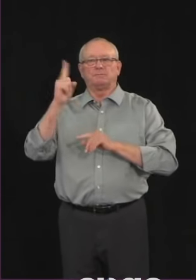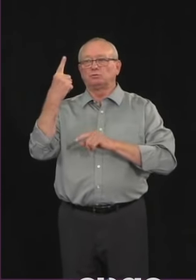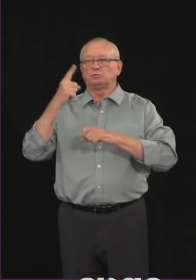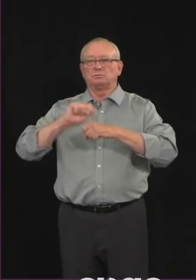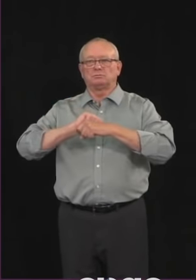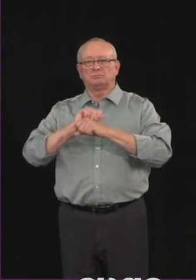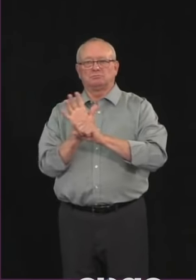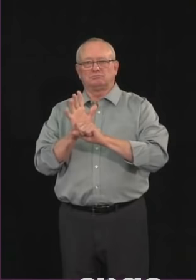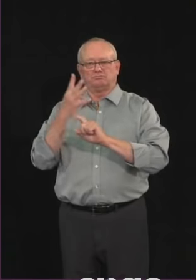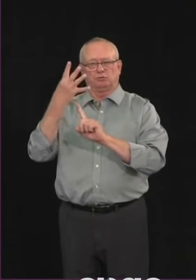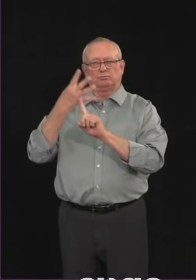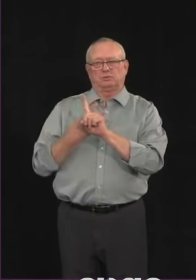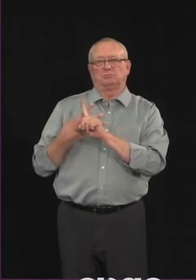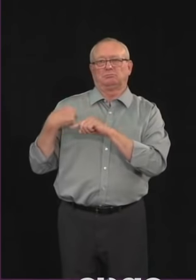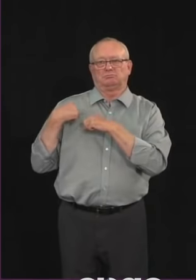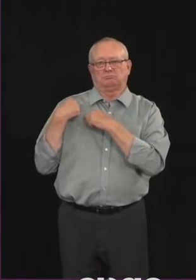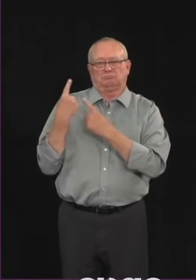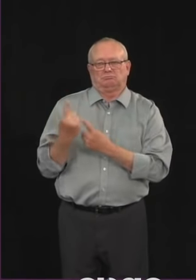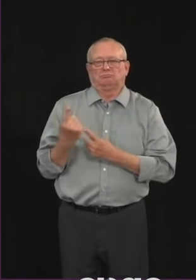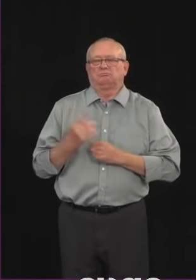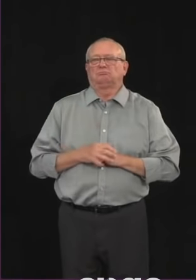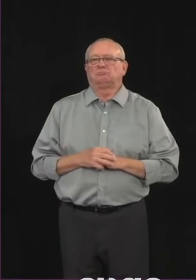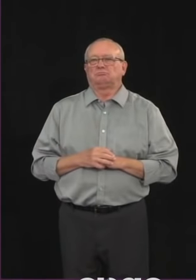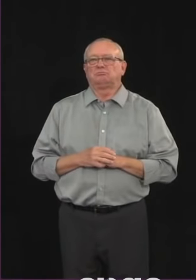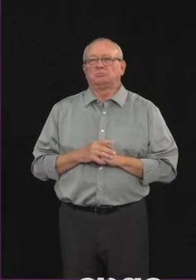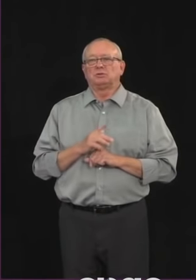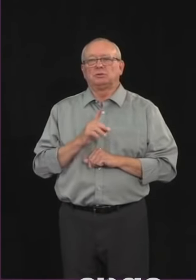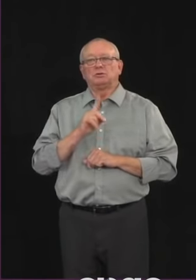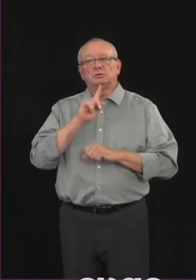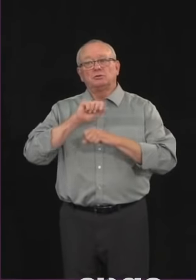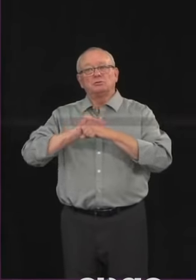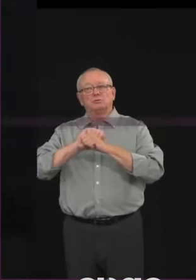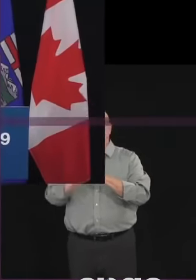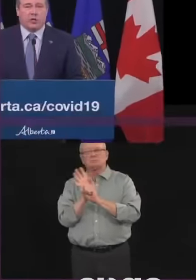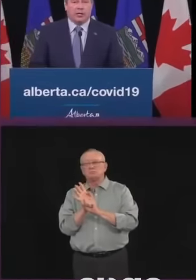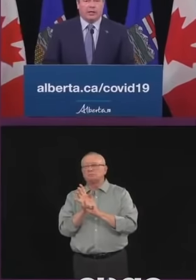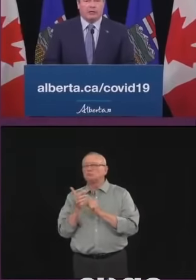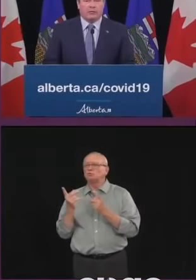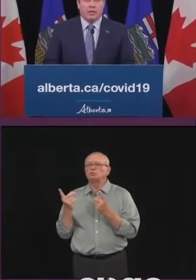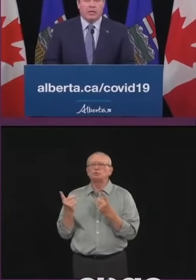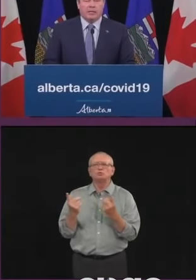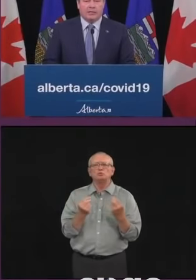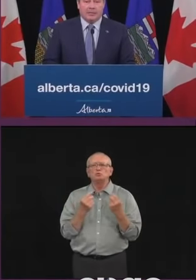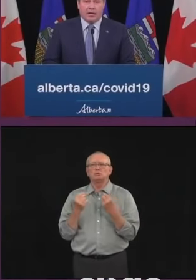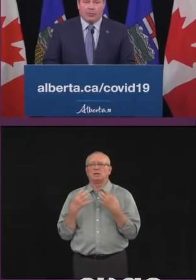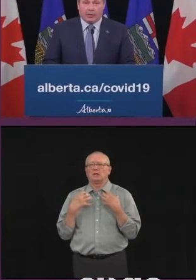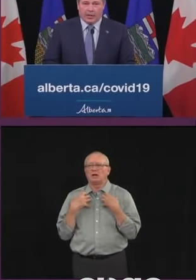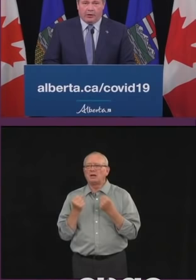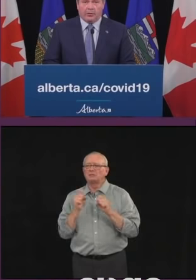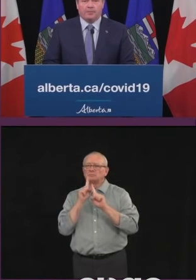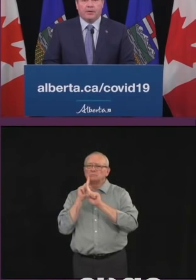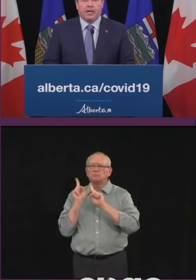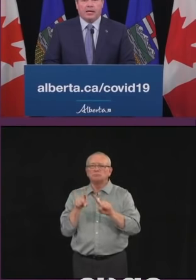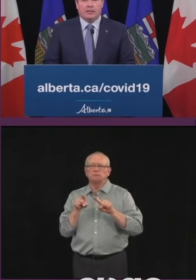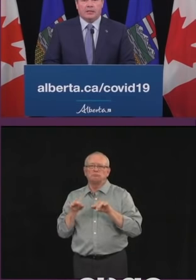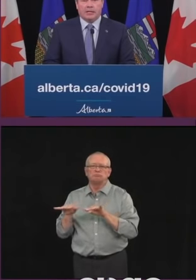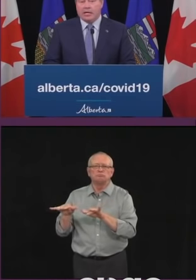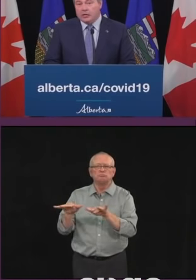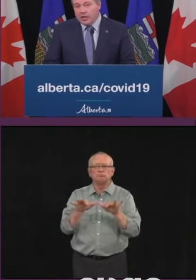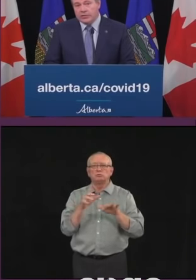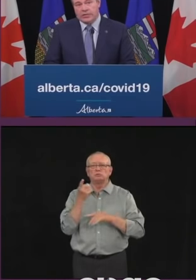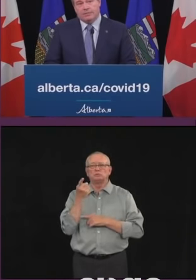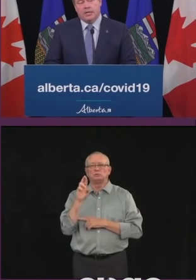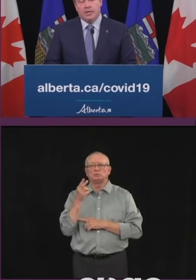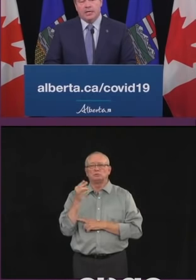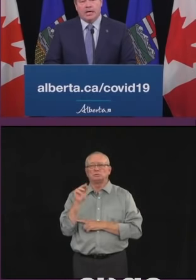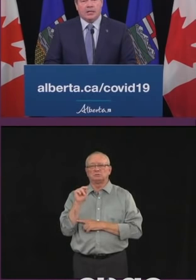Thanks to our outstanding pandemic response plan, the brilliant work by Dr Hinshaw and her team at Alberta Health and the